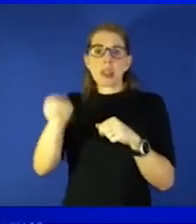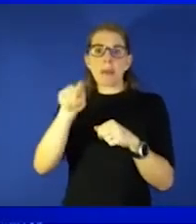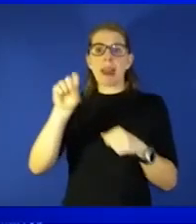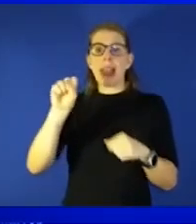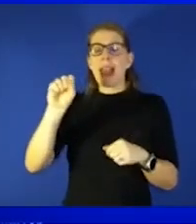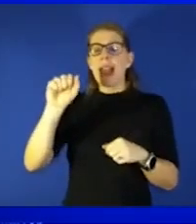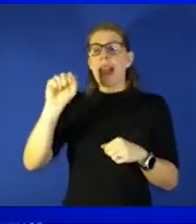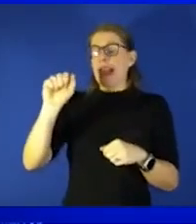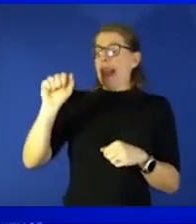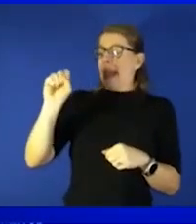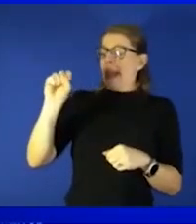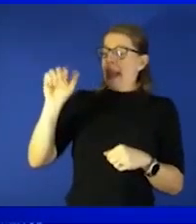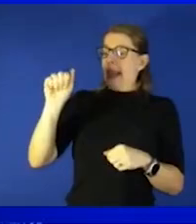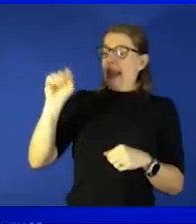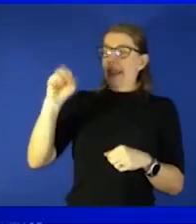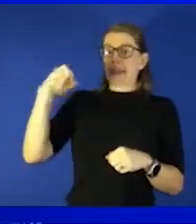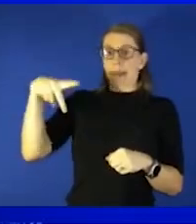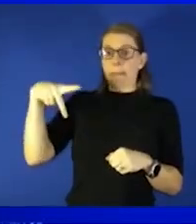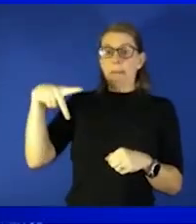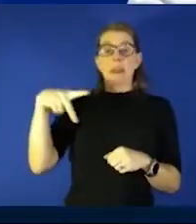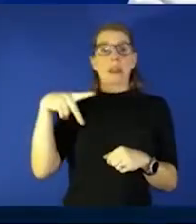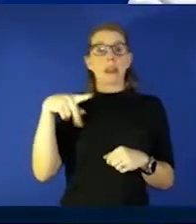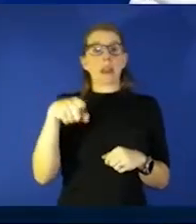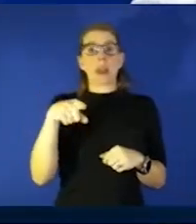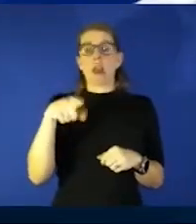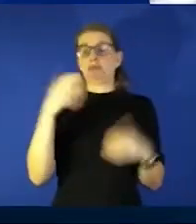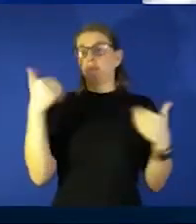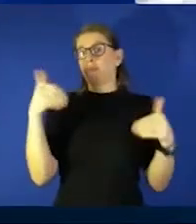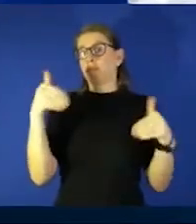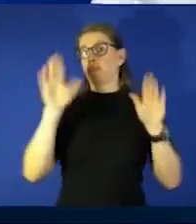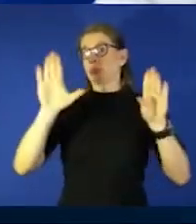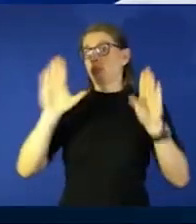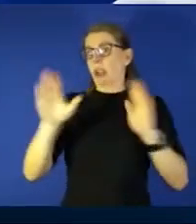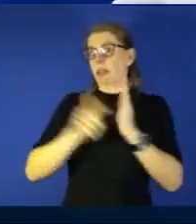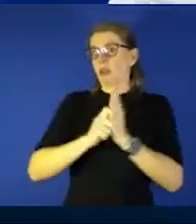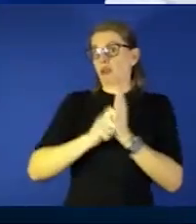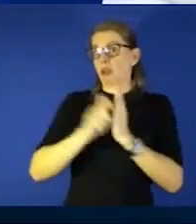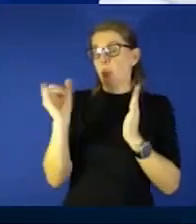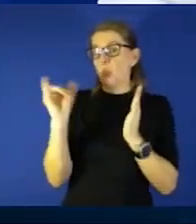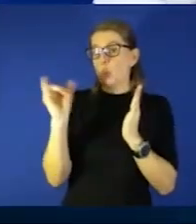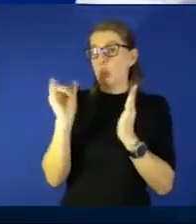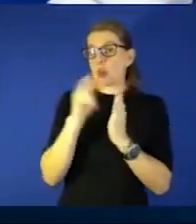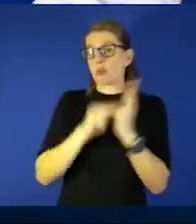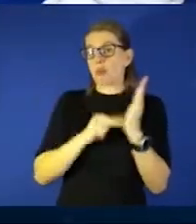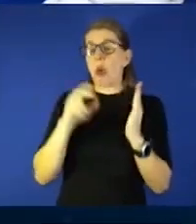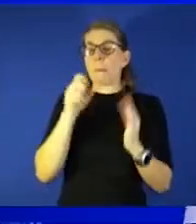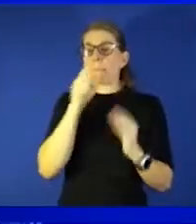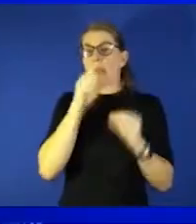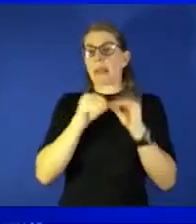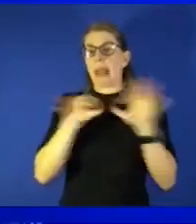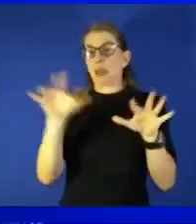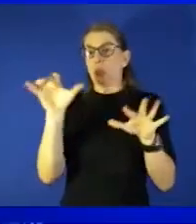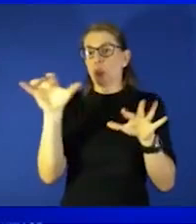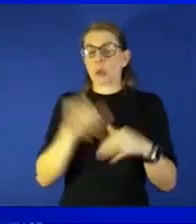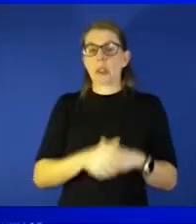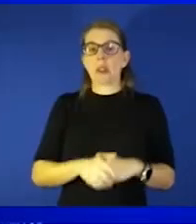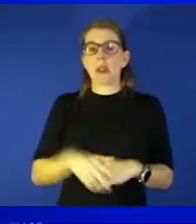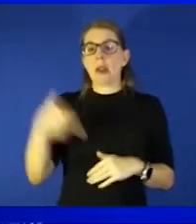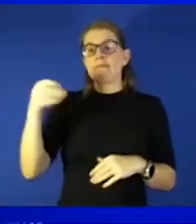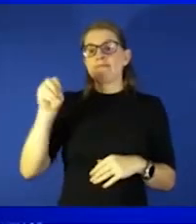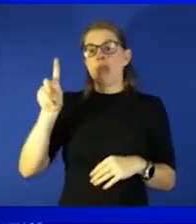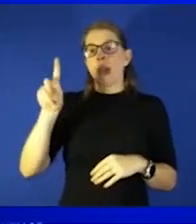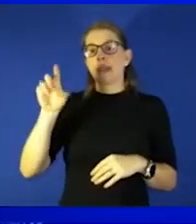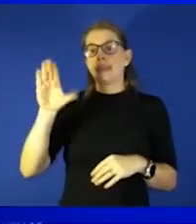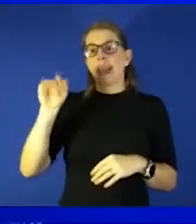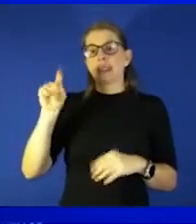uh or the science that was a great also has yeah they had a really good has a good podcast as well yep and they have uh good articles